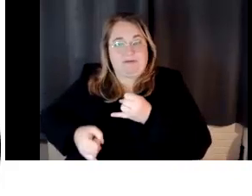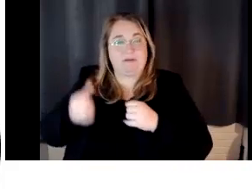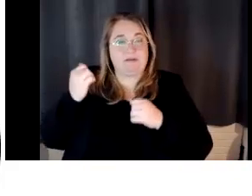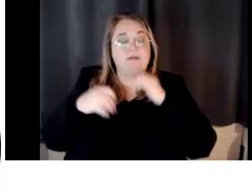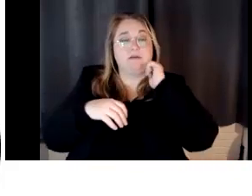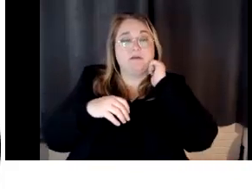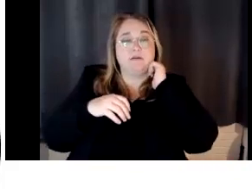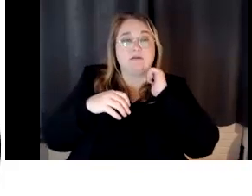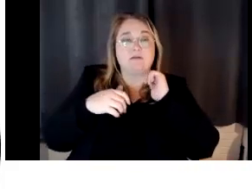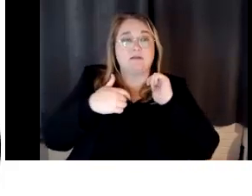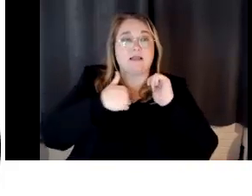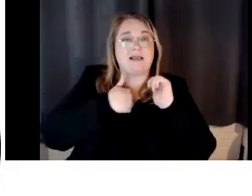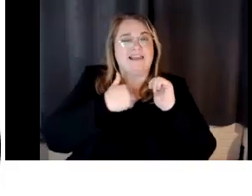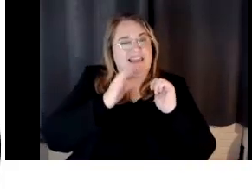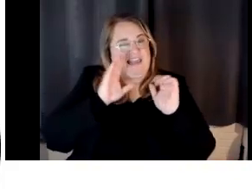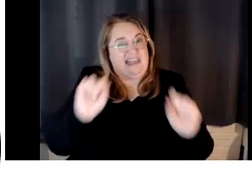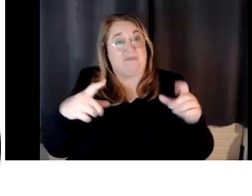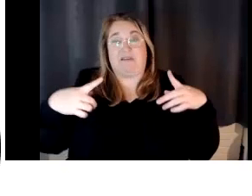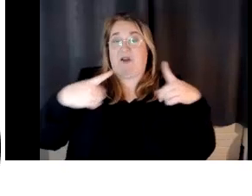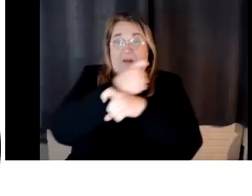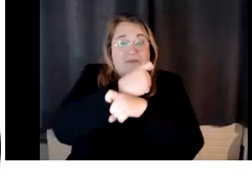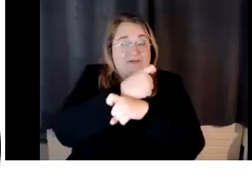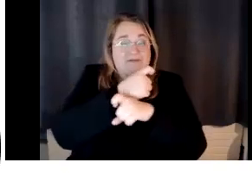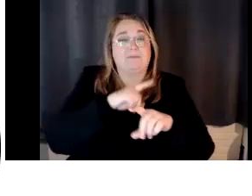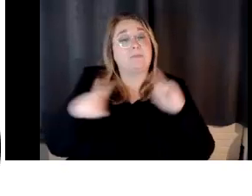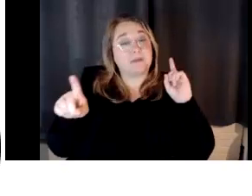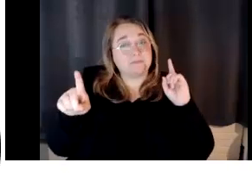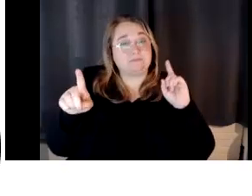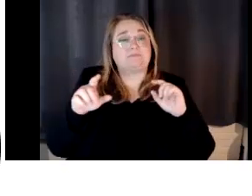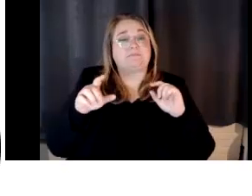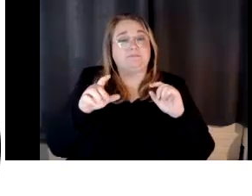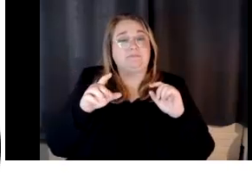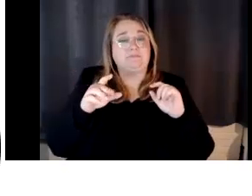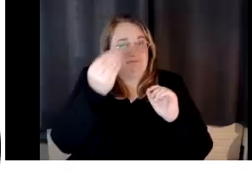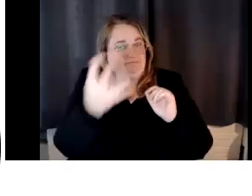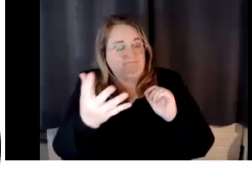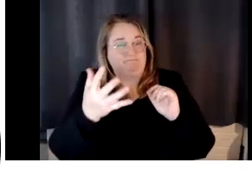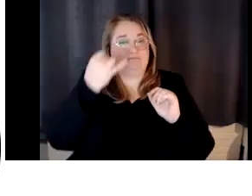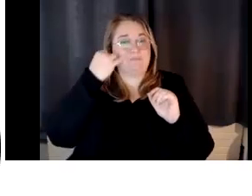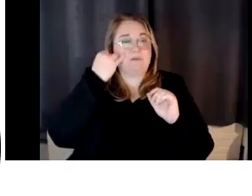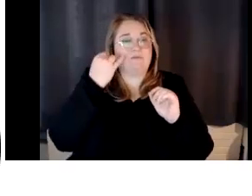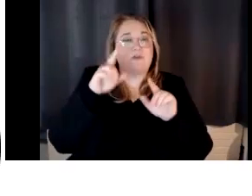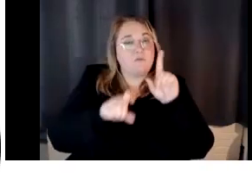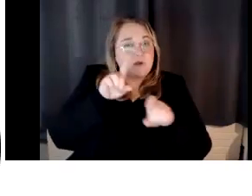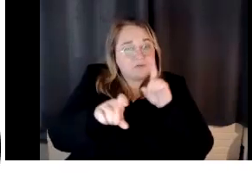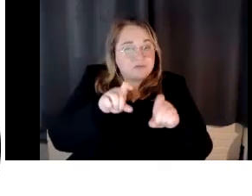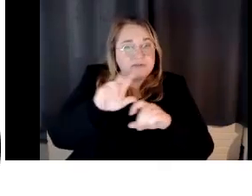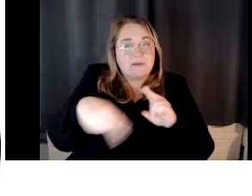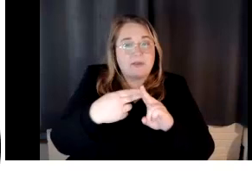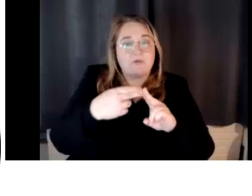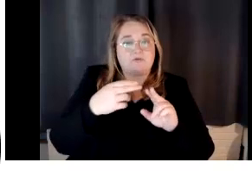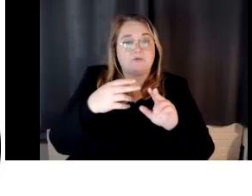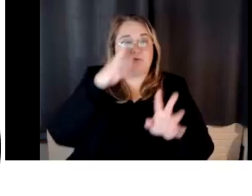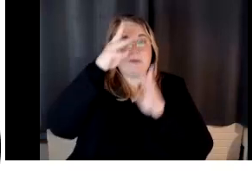they can get really complicated, but I just want you all to know if you do have questions, um, about Creative Commons, um, remixing